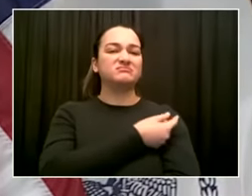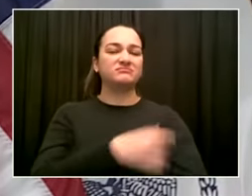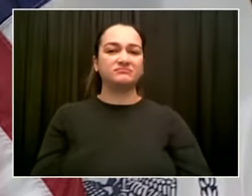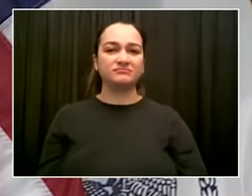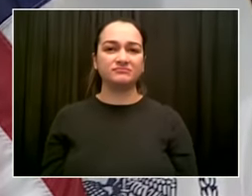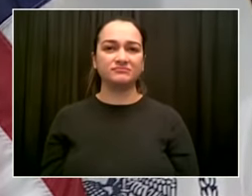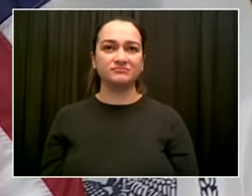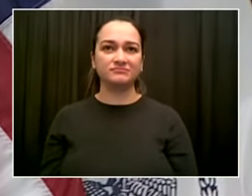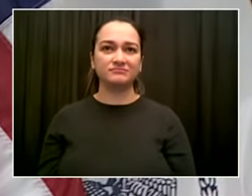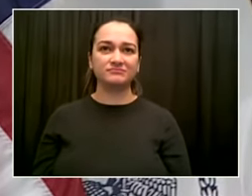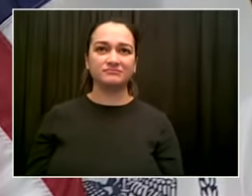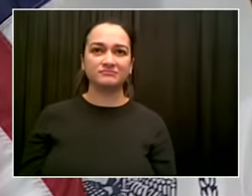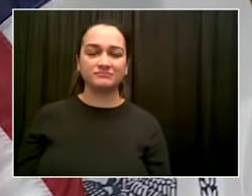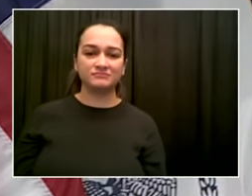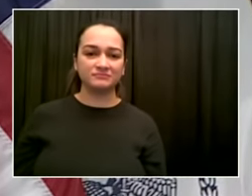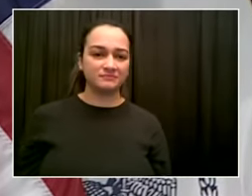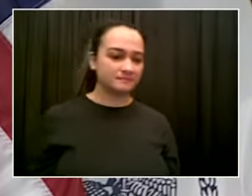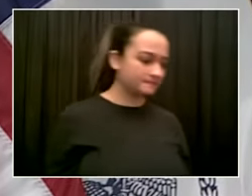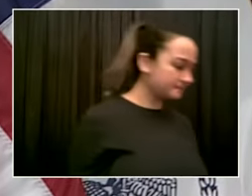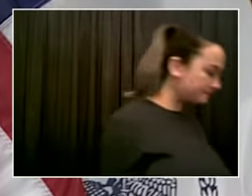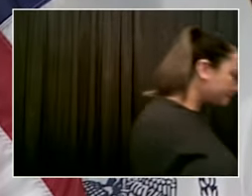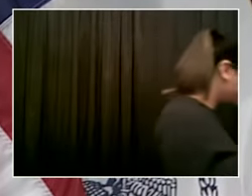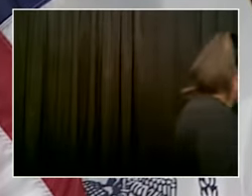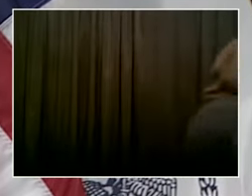more. First, we'll go to Gersh from Streetsvog.